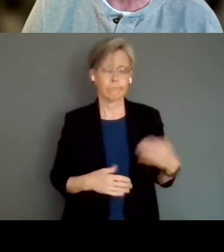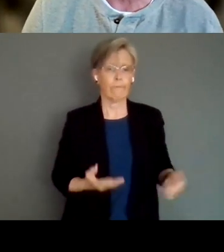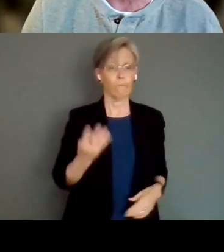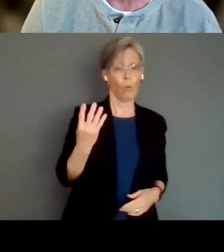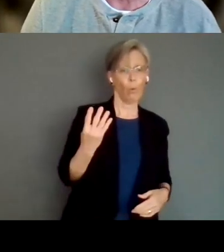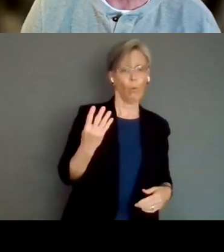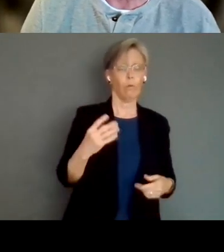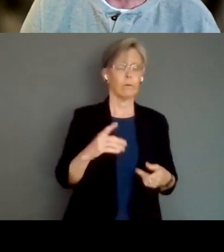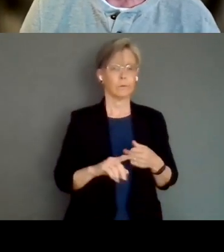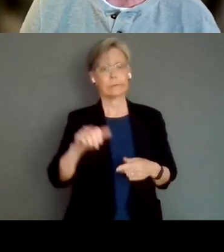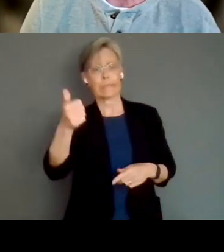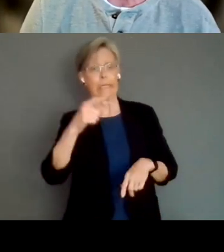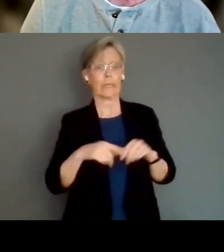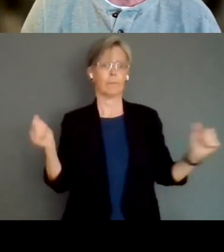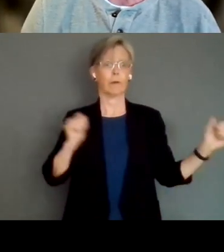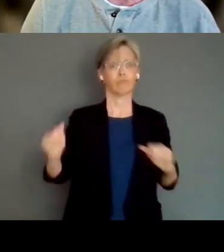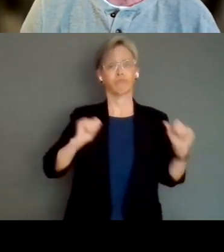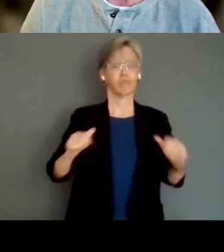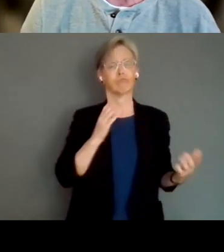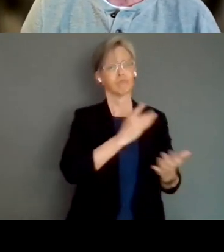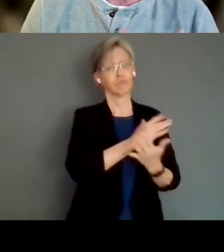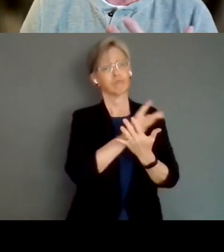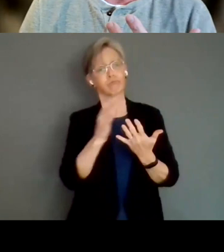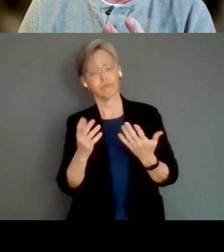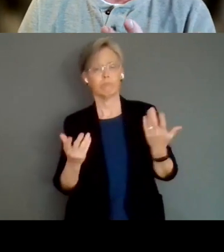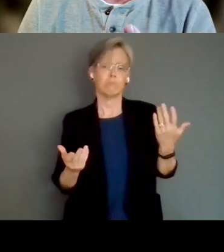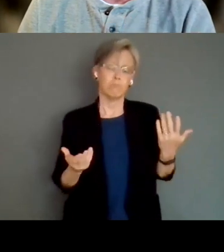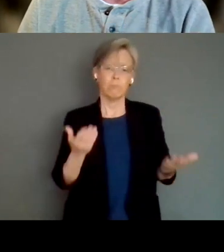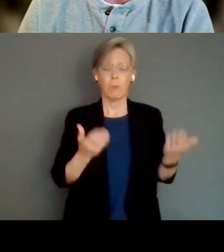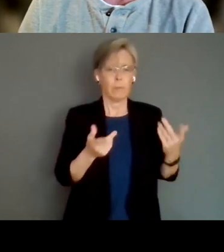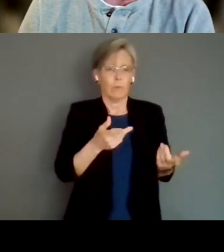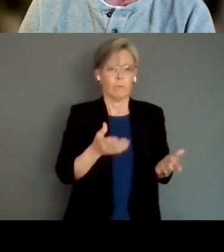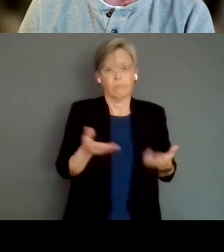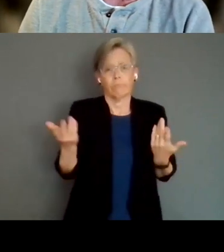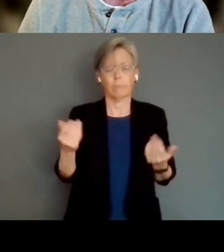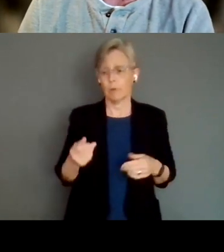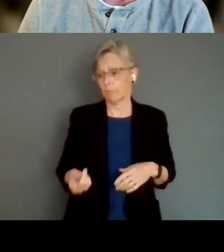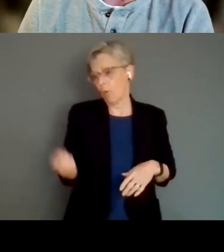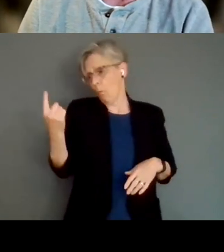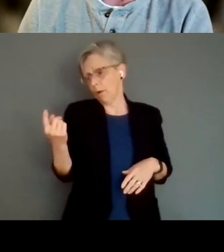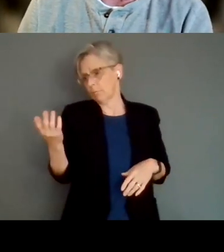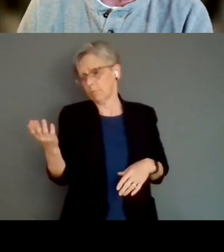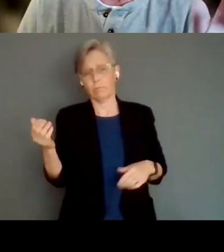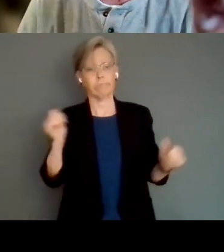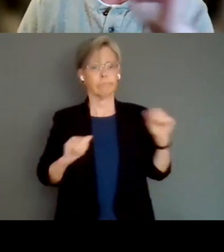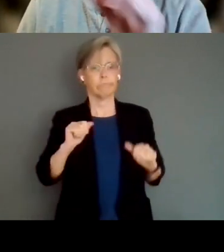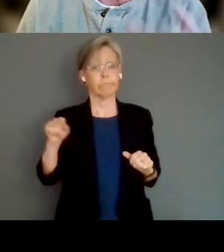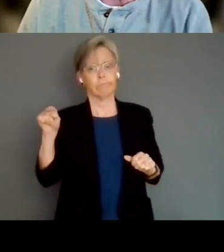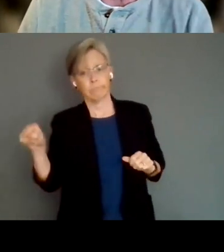performances, whatever it is, you would really want to offer one show with the